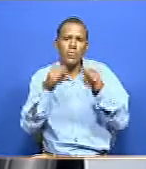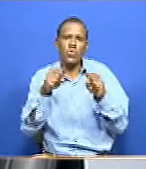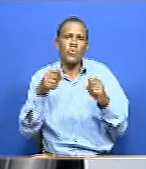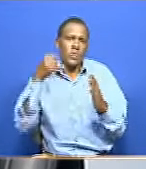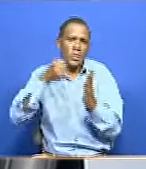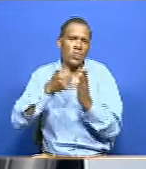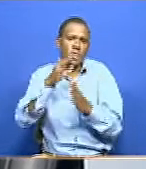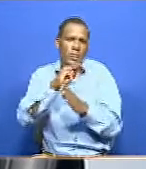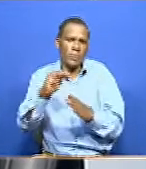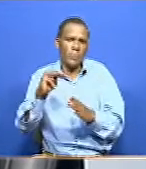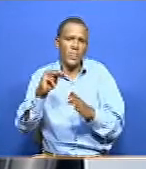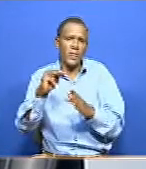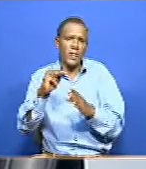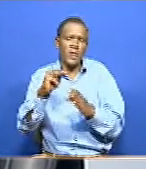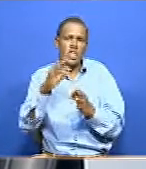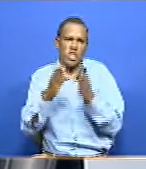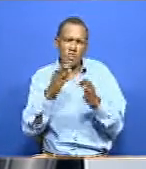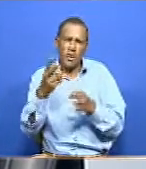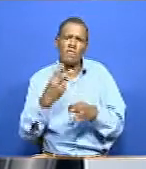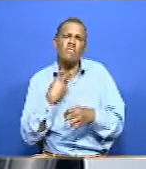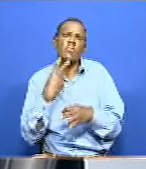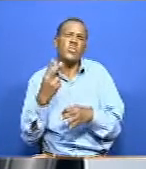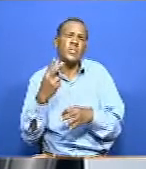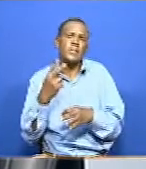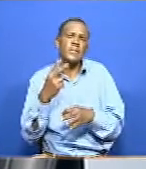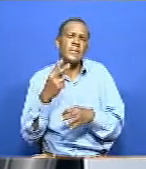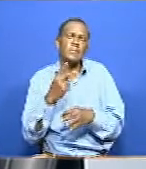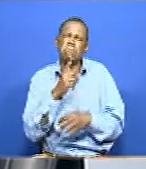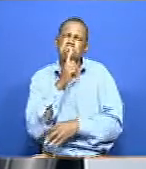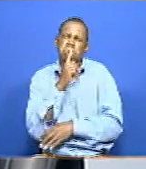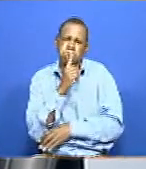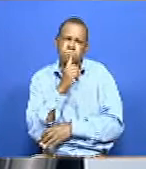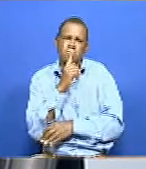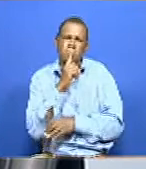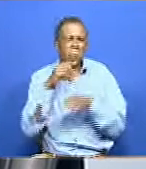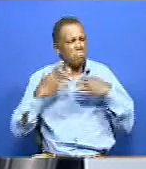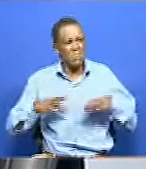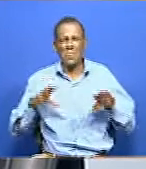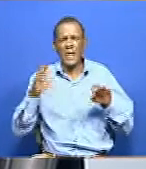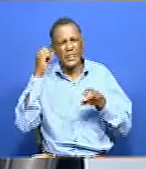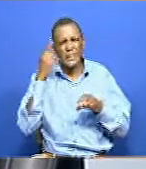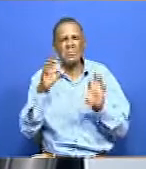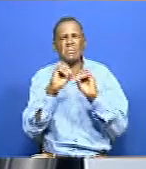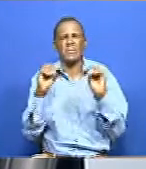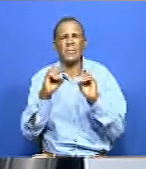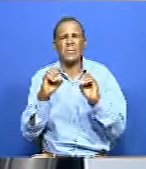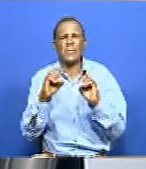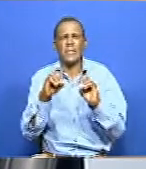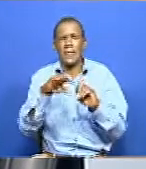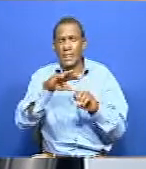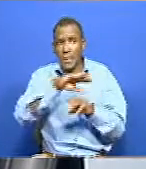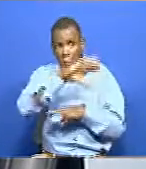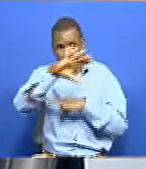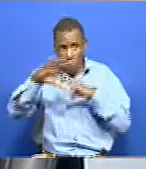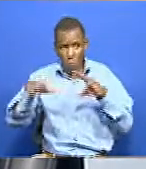thing is, if your voice is silent, people are not likely to understand your potential. So in this silent world, people are not able